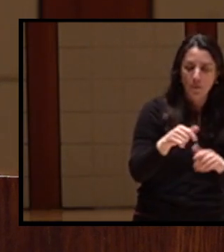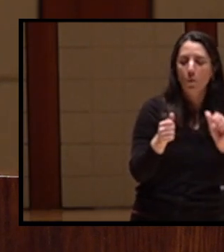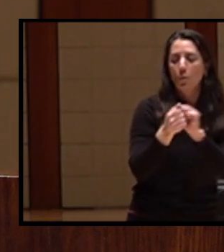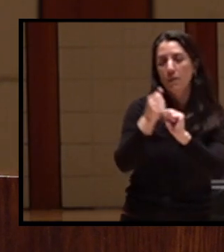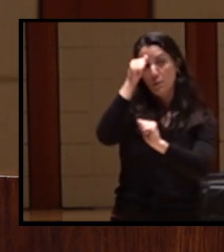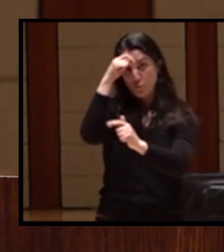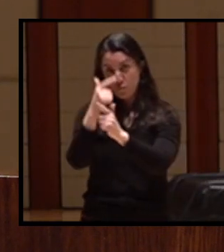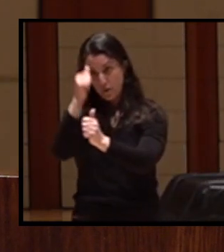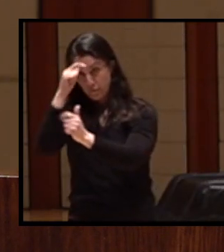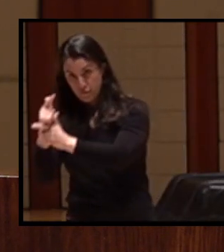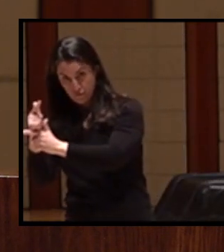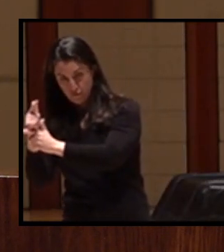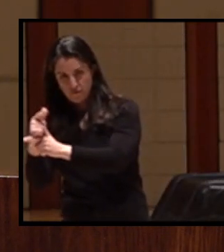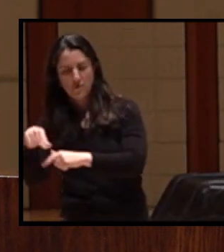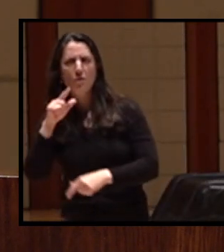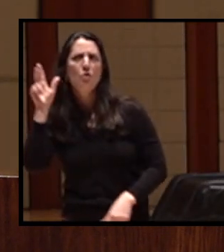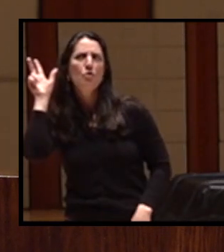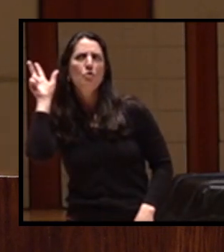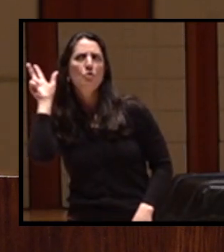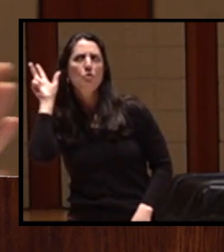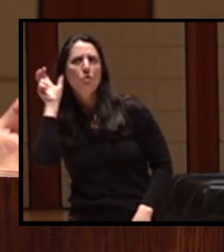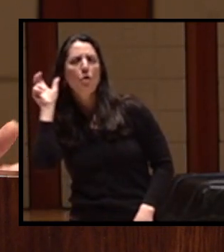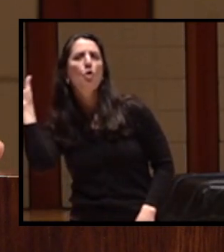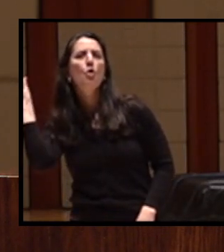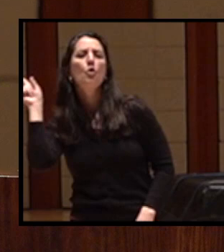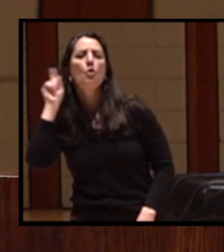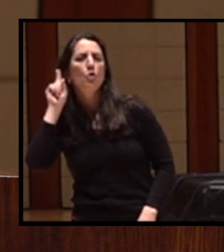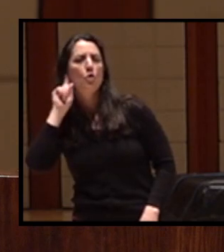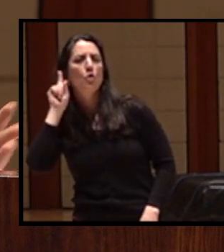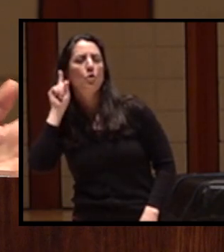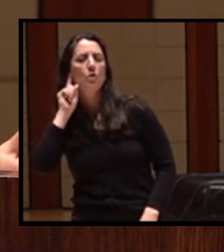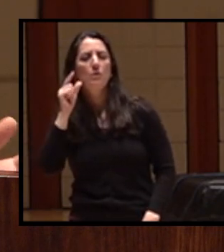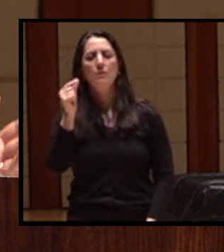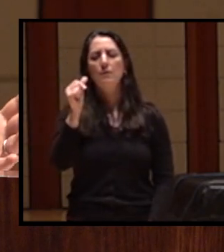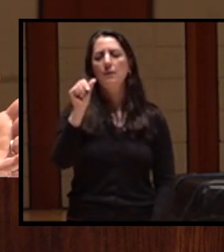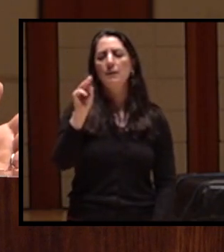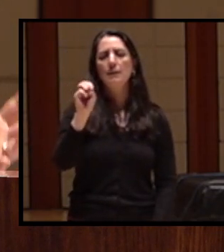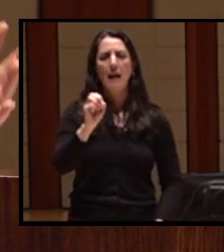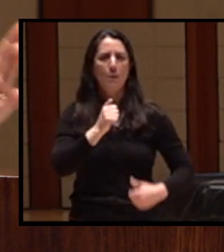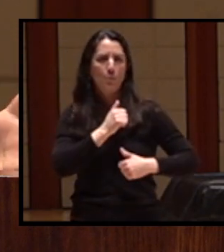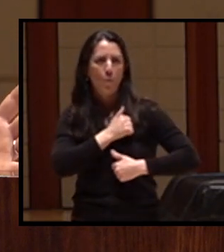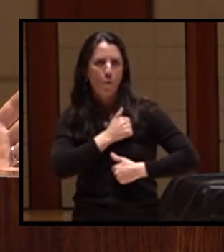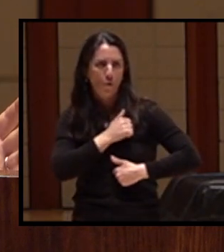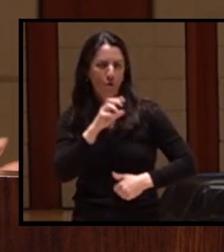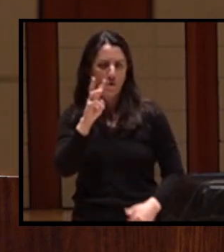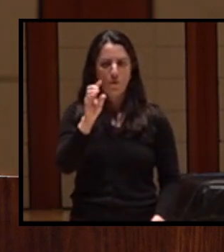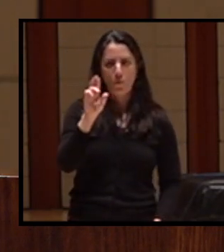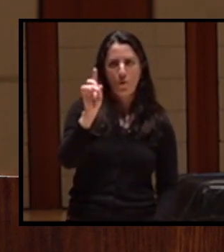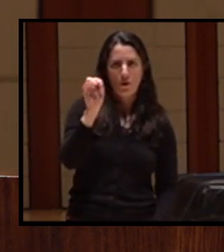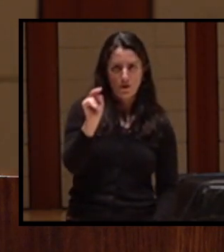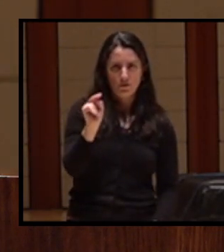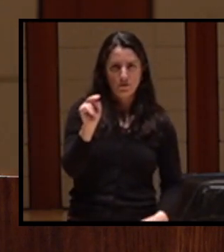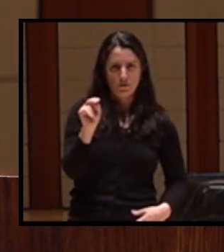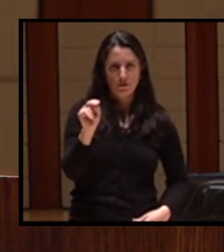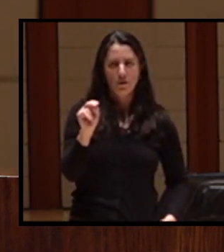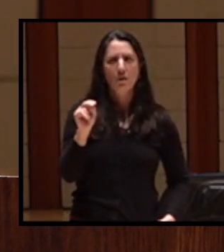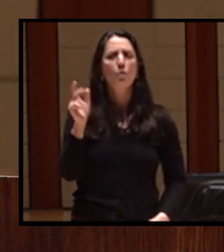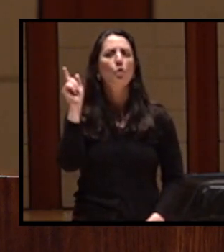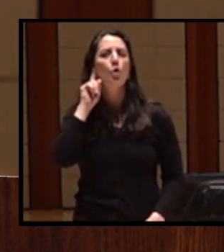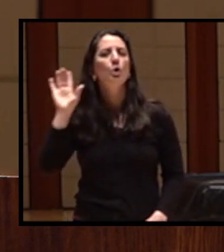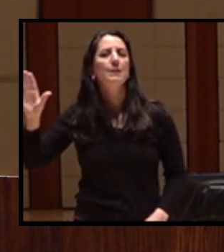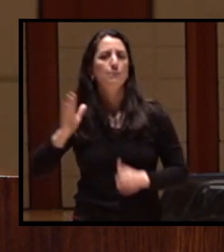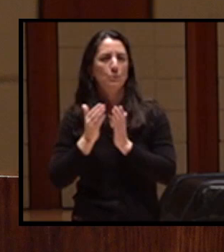motorboat. At the time, the state was one of the only boats on the river with a motor, and so you always knew